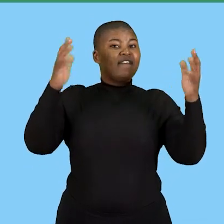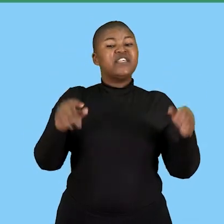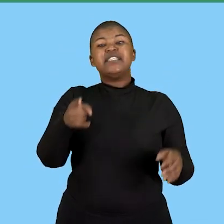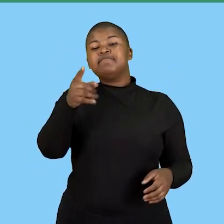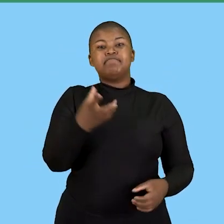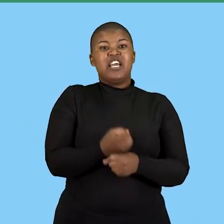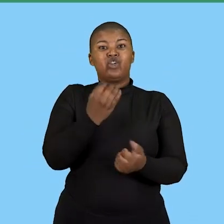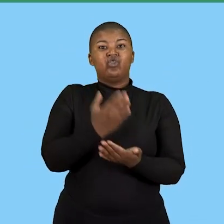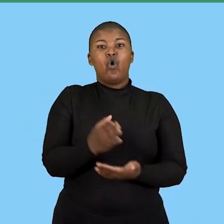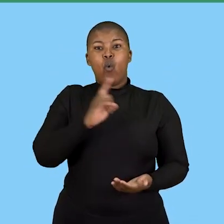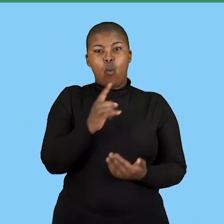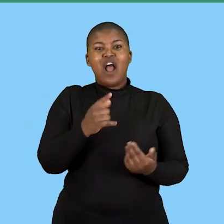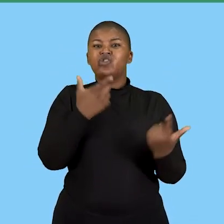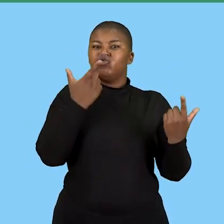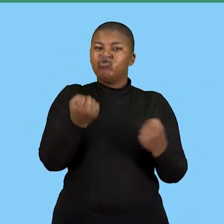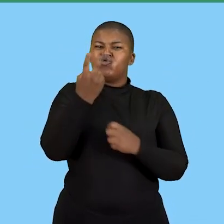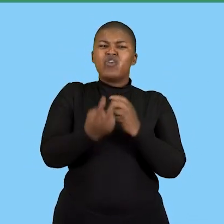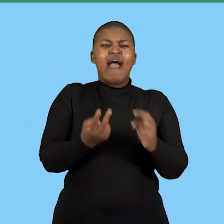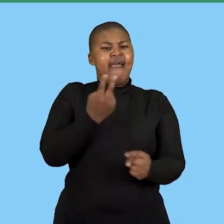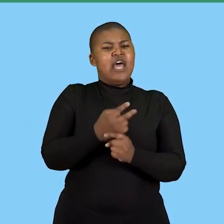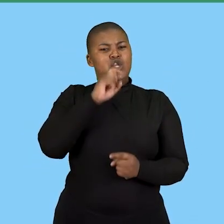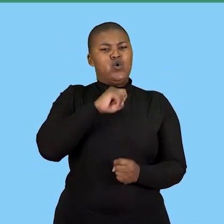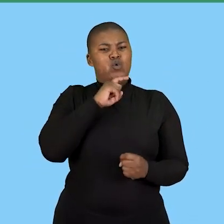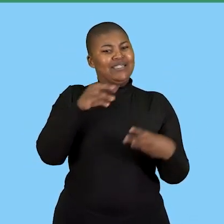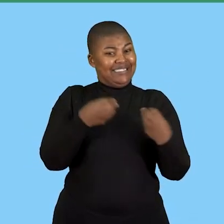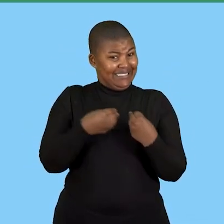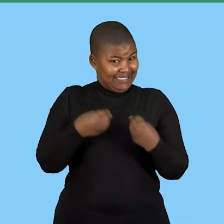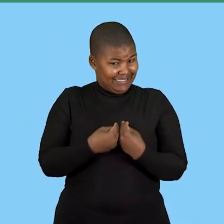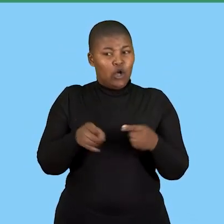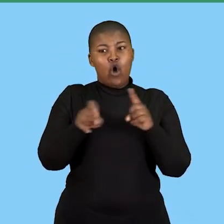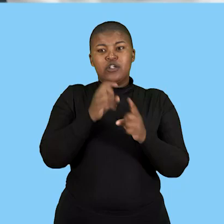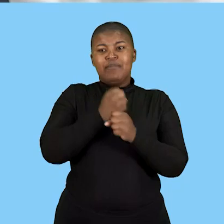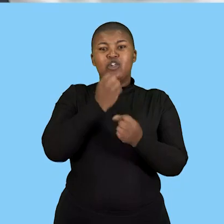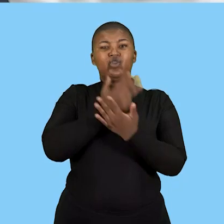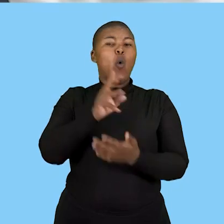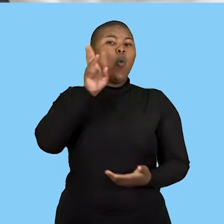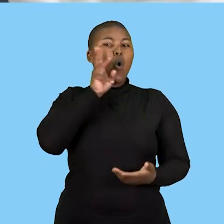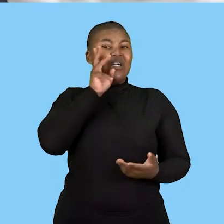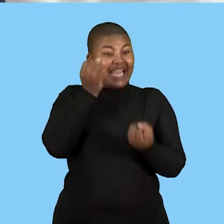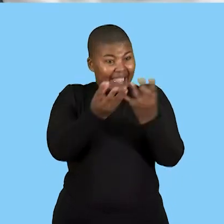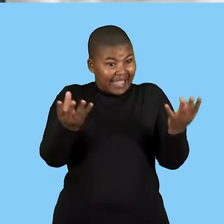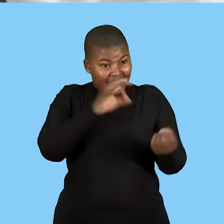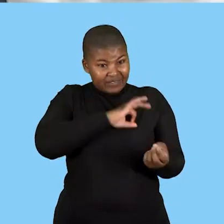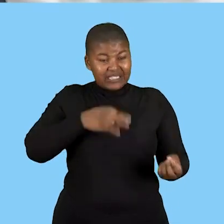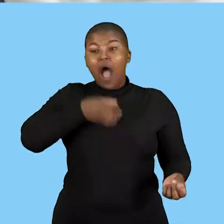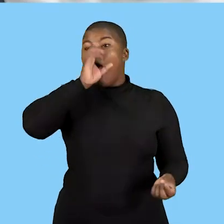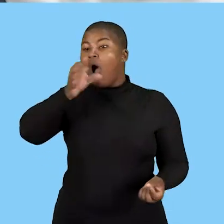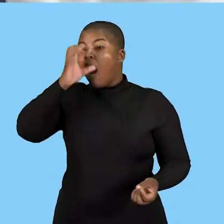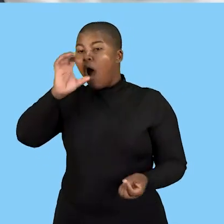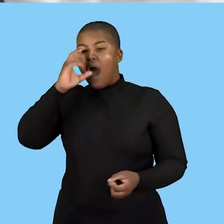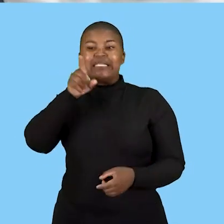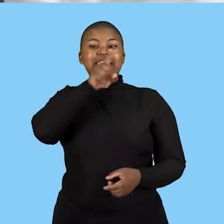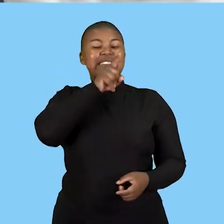had that's where we are talking about making sure that they do recycling and reducing and making sure that water for human consumption is tested